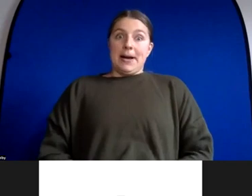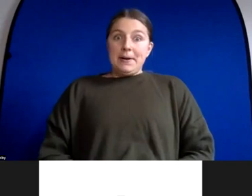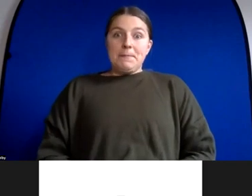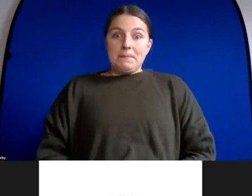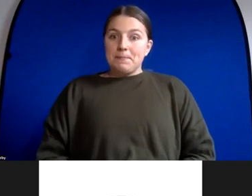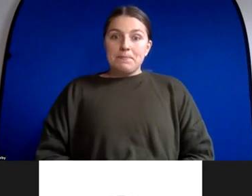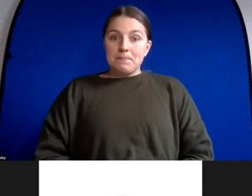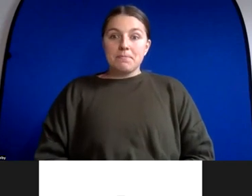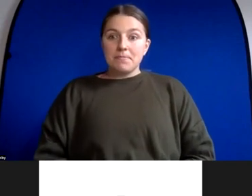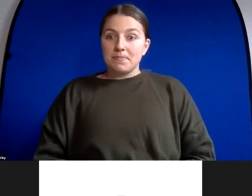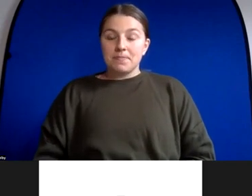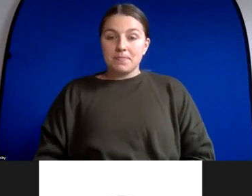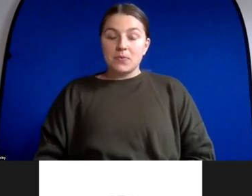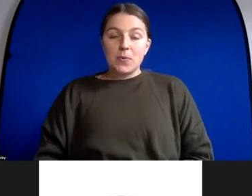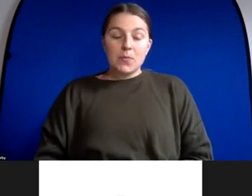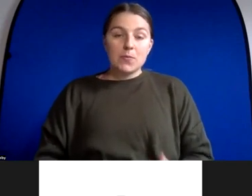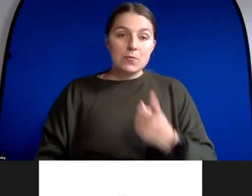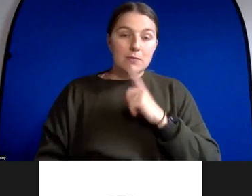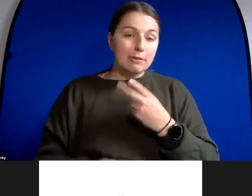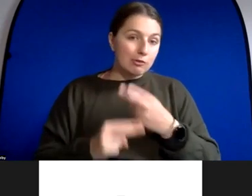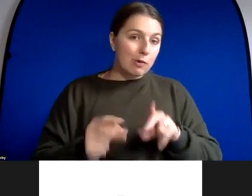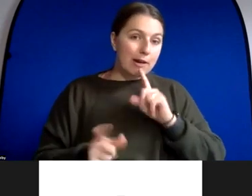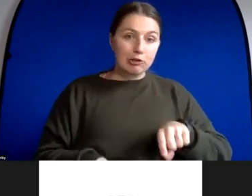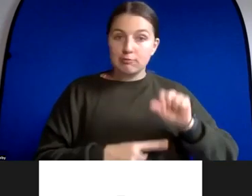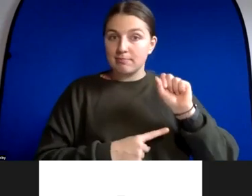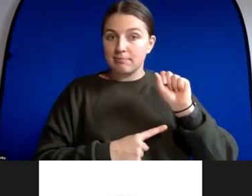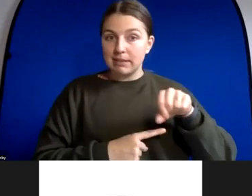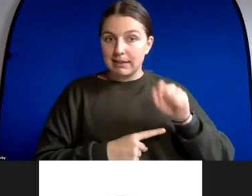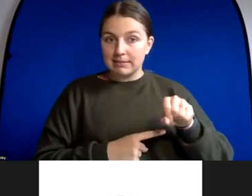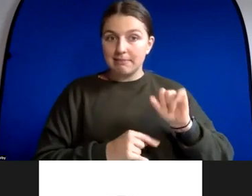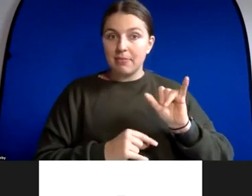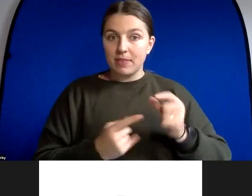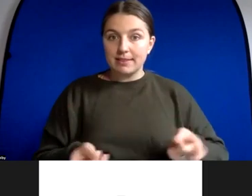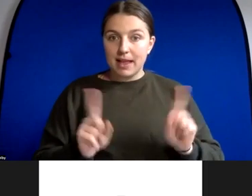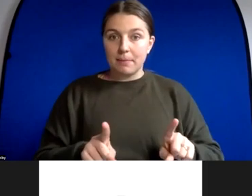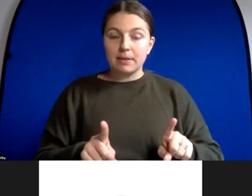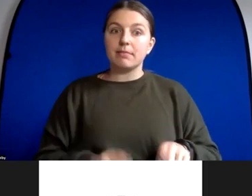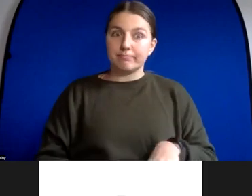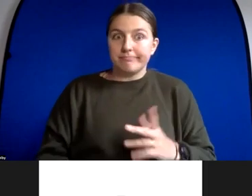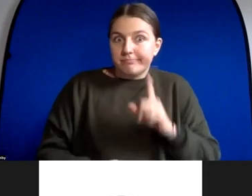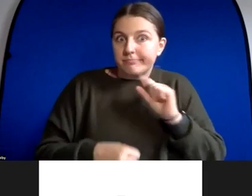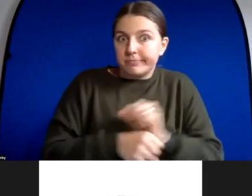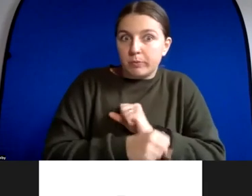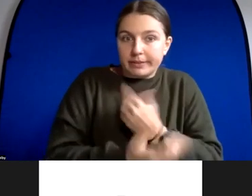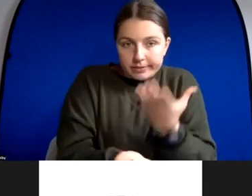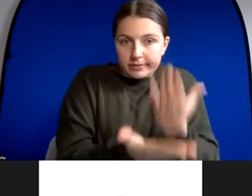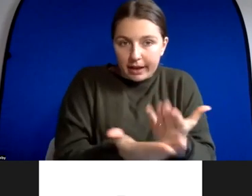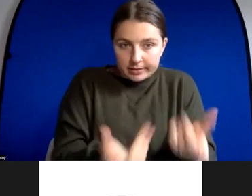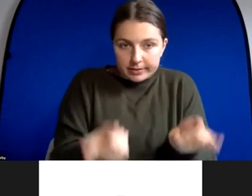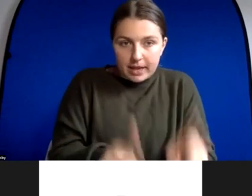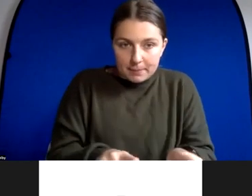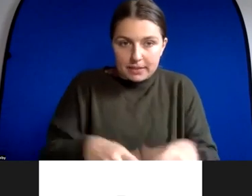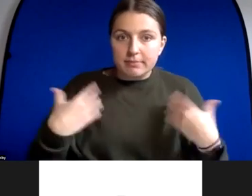the short answer to that is yes um not only could they do it they are no doubt doing it um any